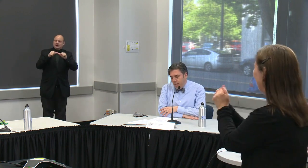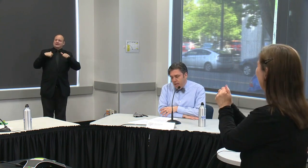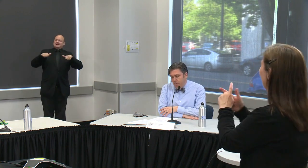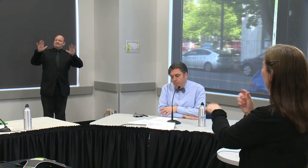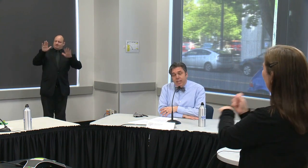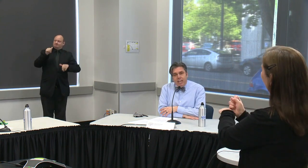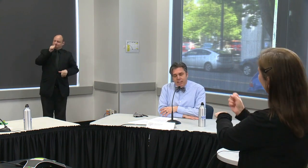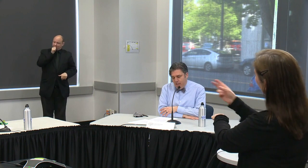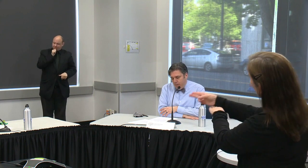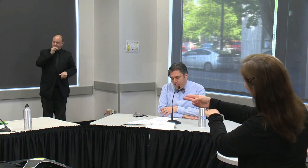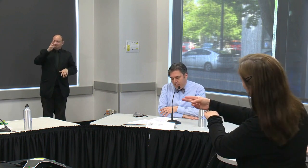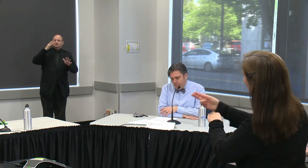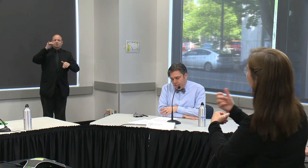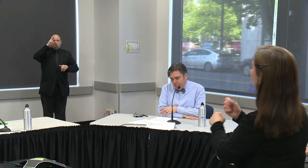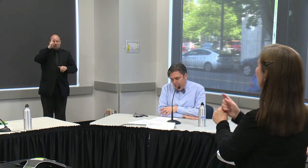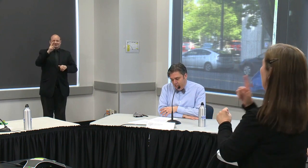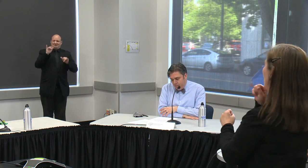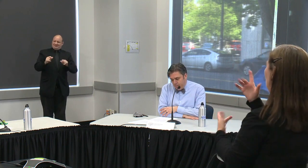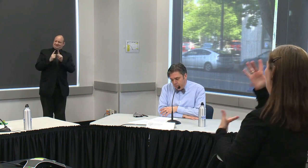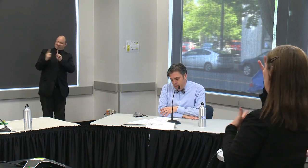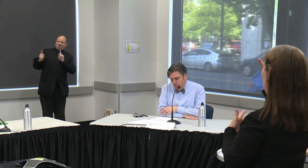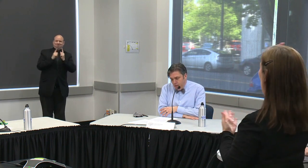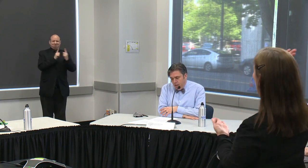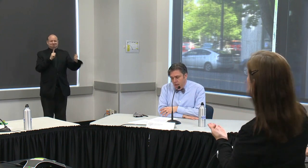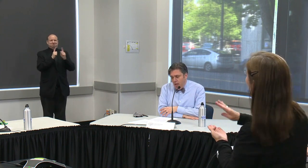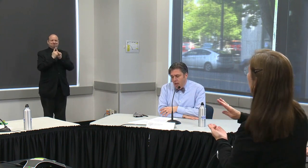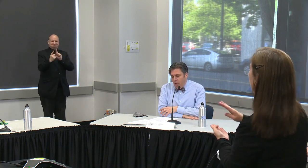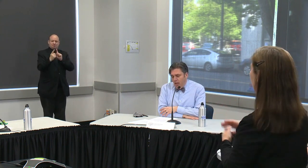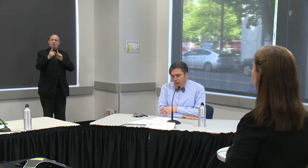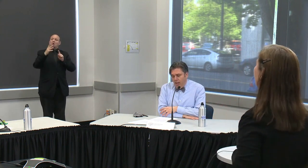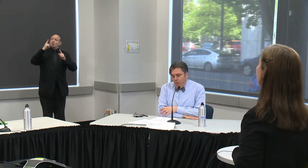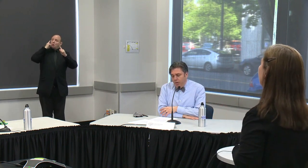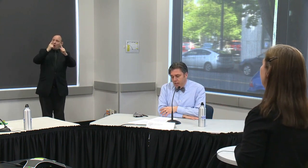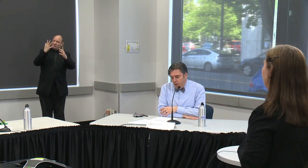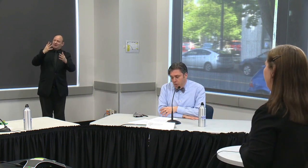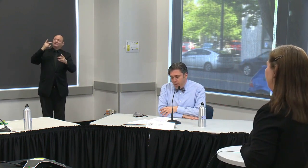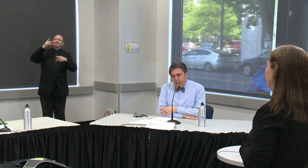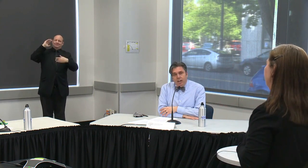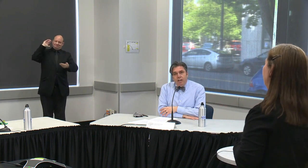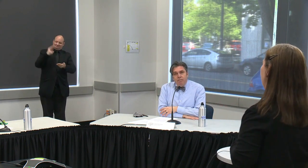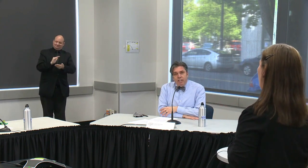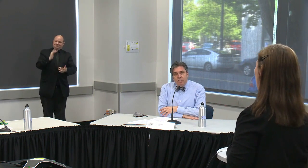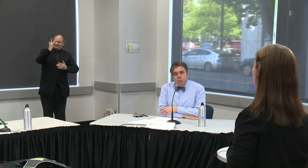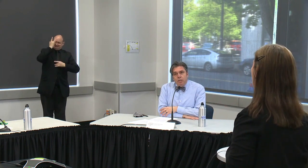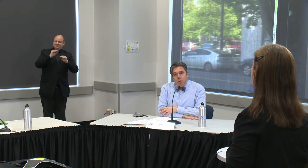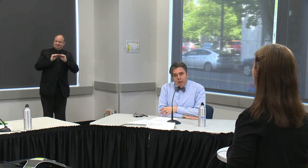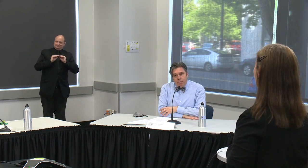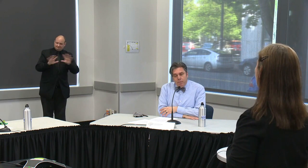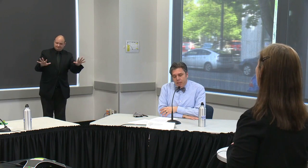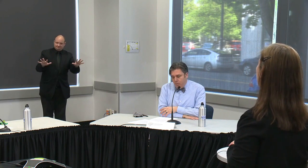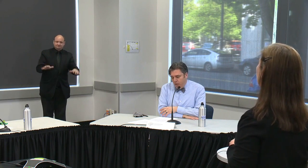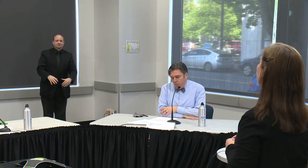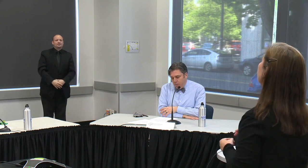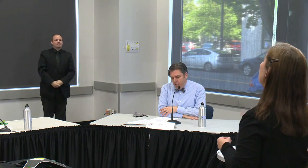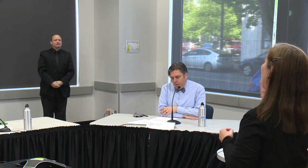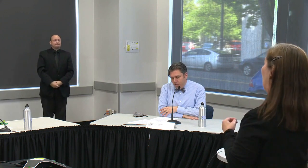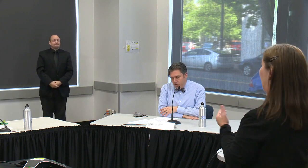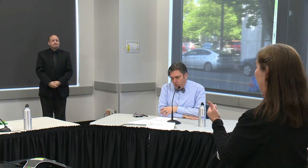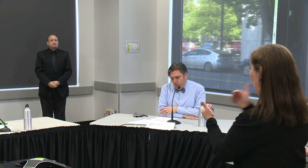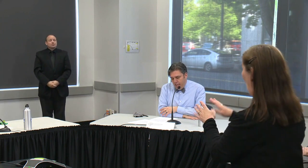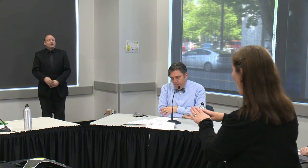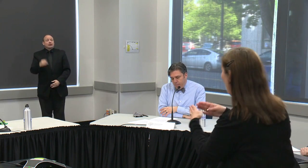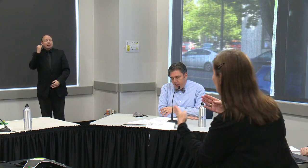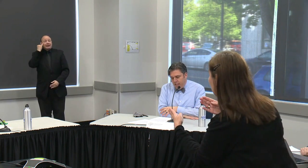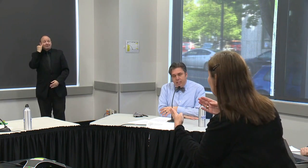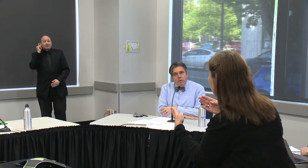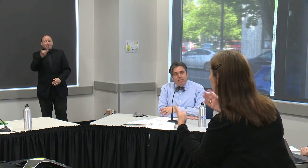we can mitigate the impacts that this has had we know that our infections will go up and we hope to be able to